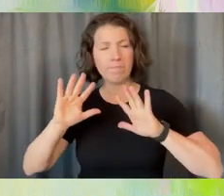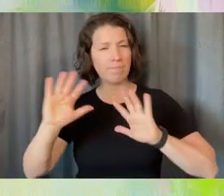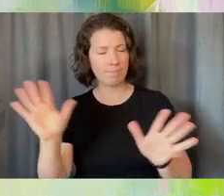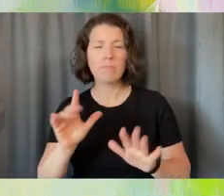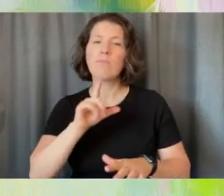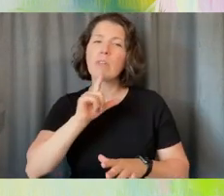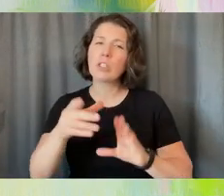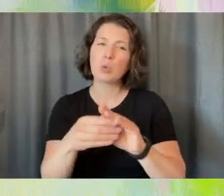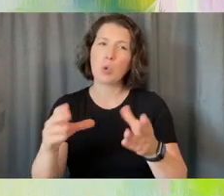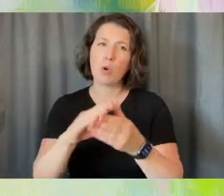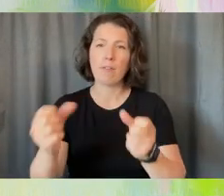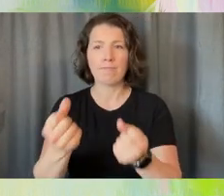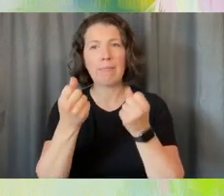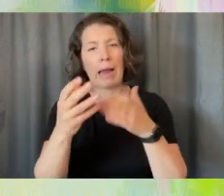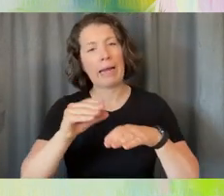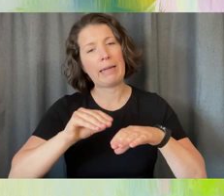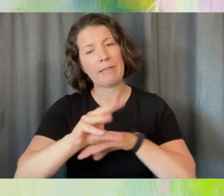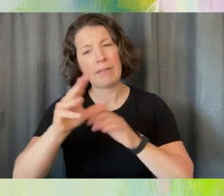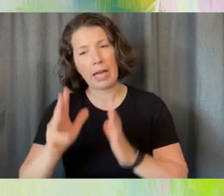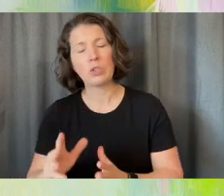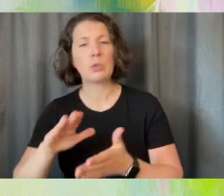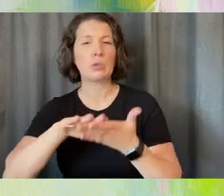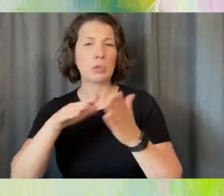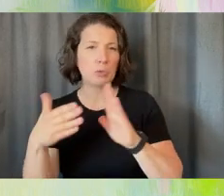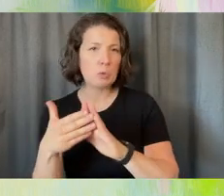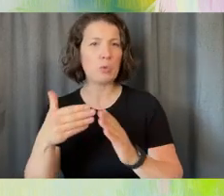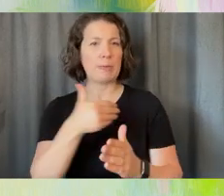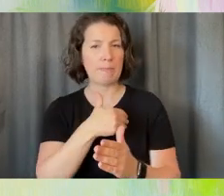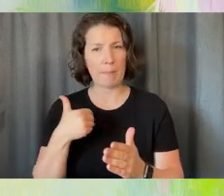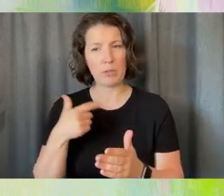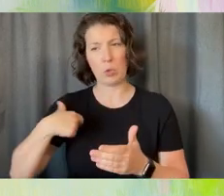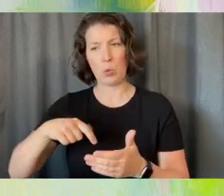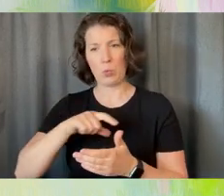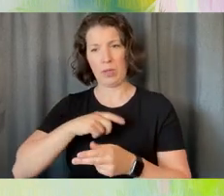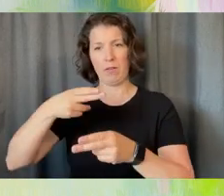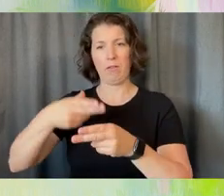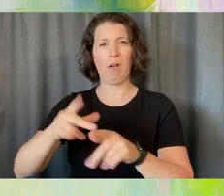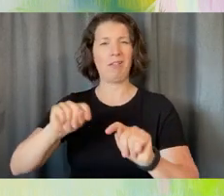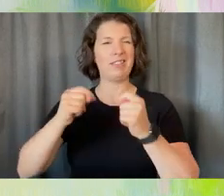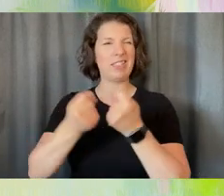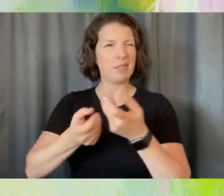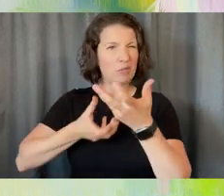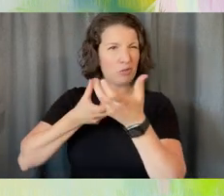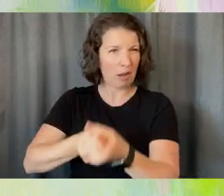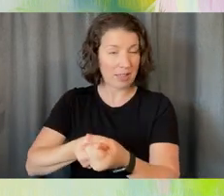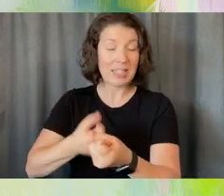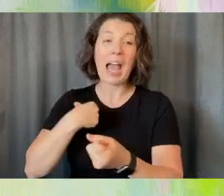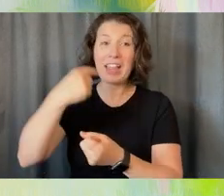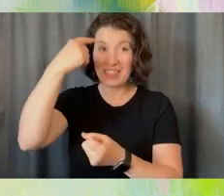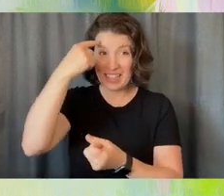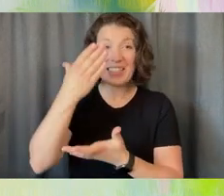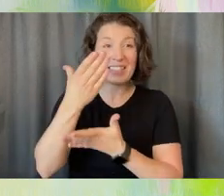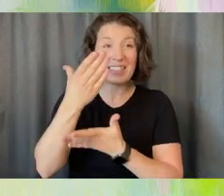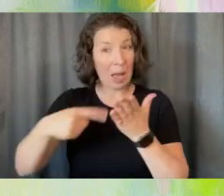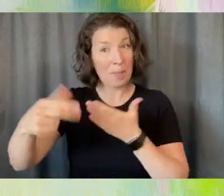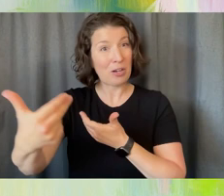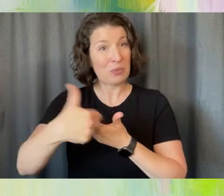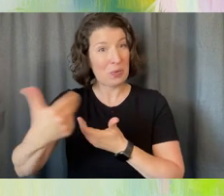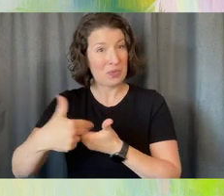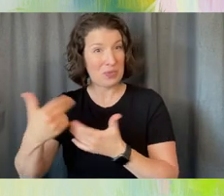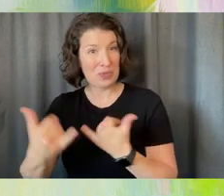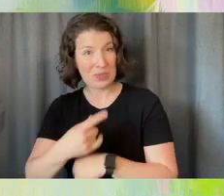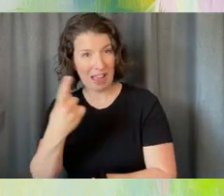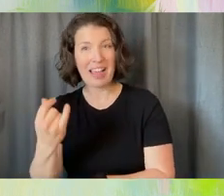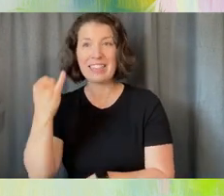bunch of advisors and community members that we call Team Trust. I think some of them are on the call today. So if they are here,